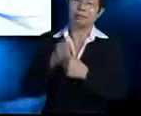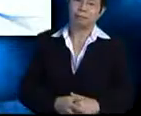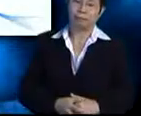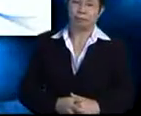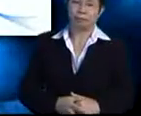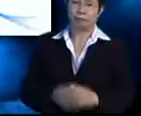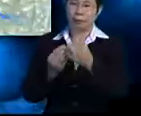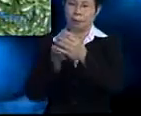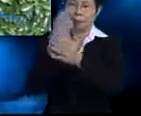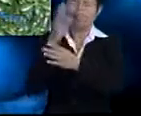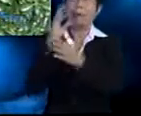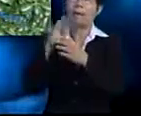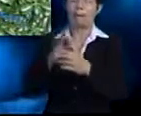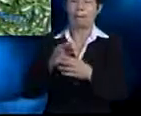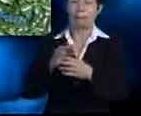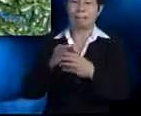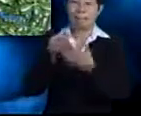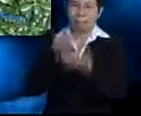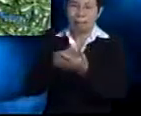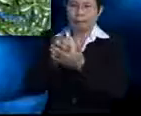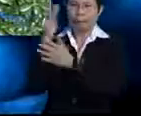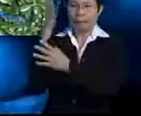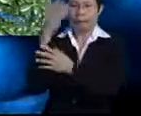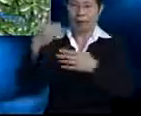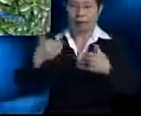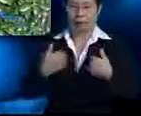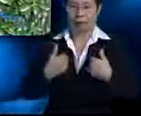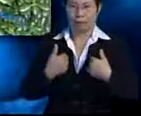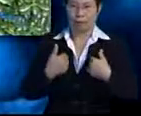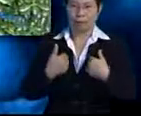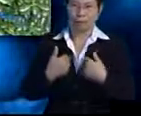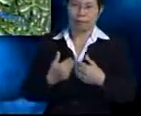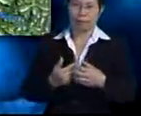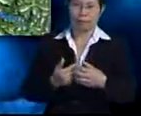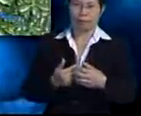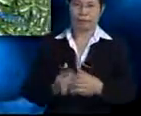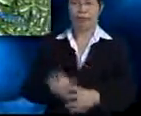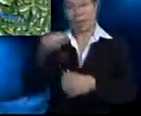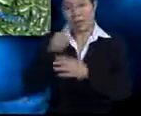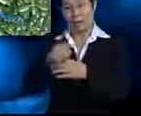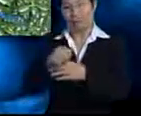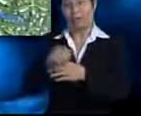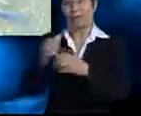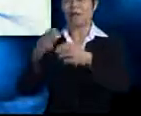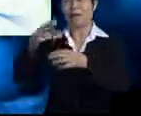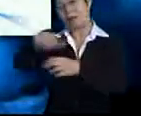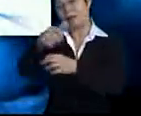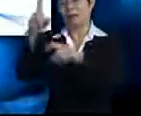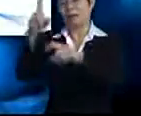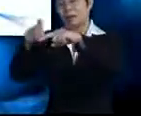Plants like the money plant have clasping roots to help them home firmly on another plant for support.